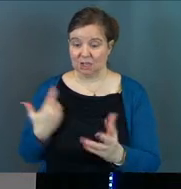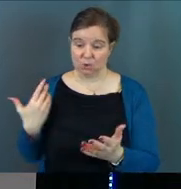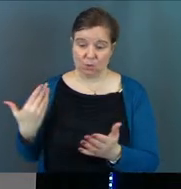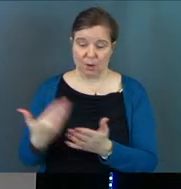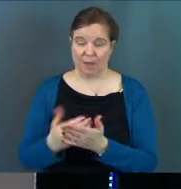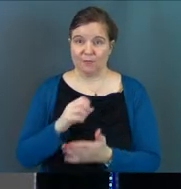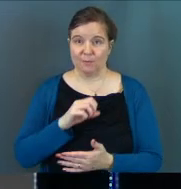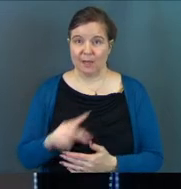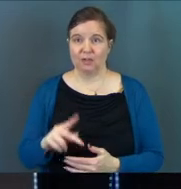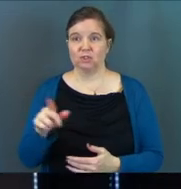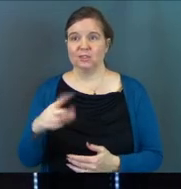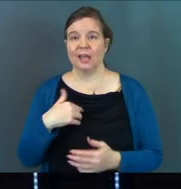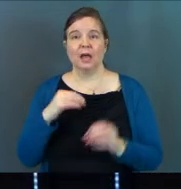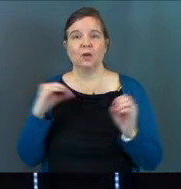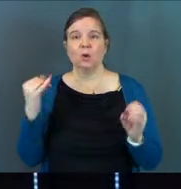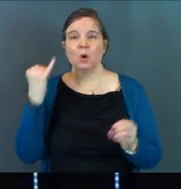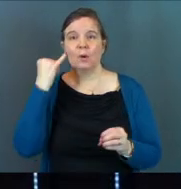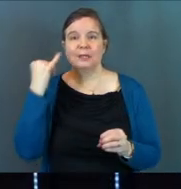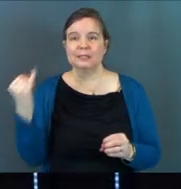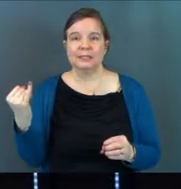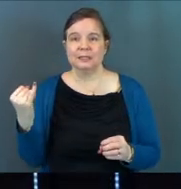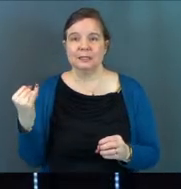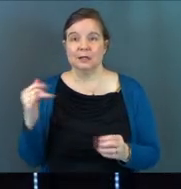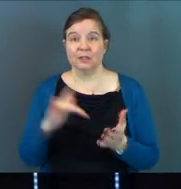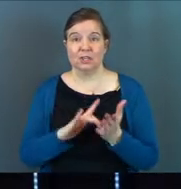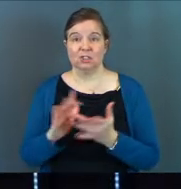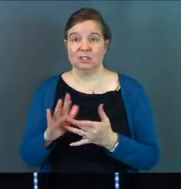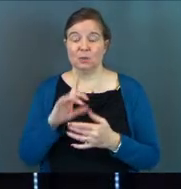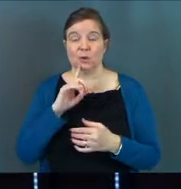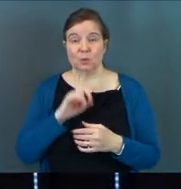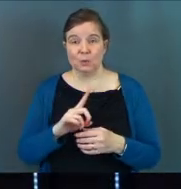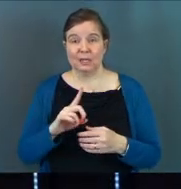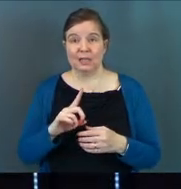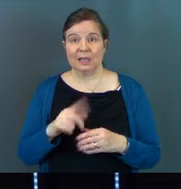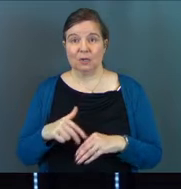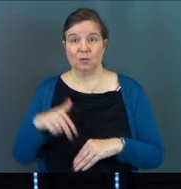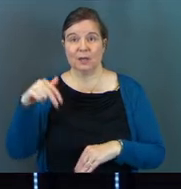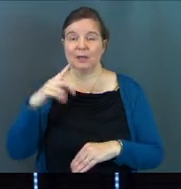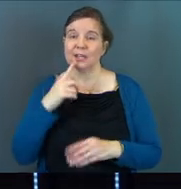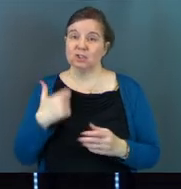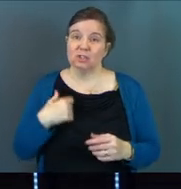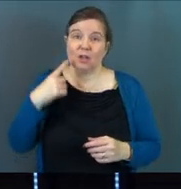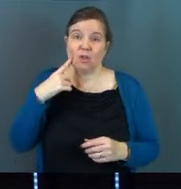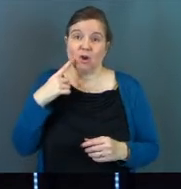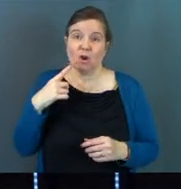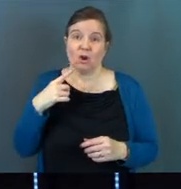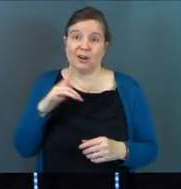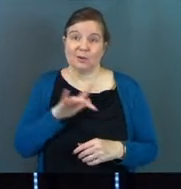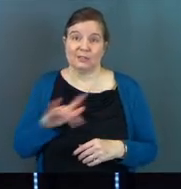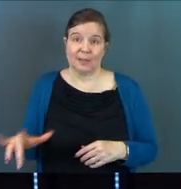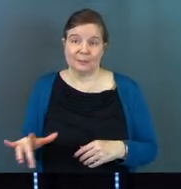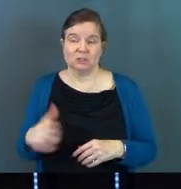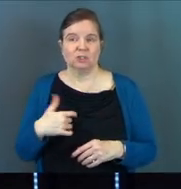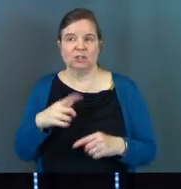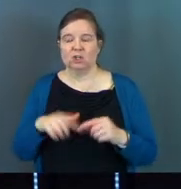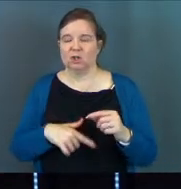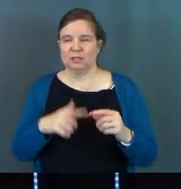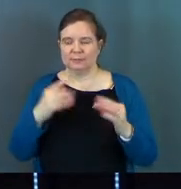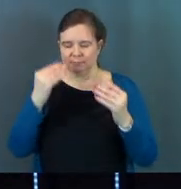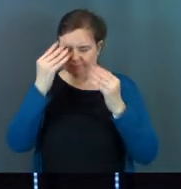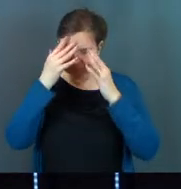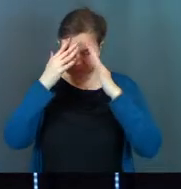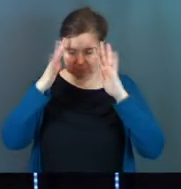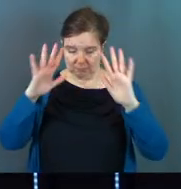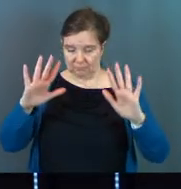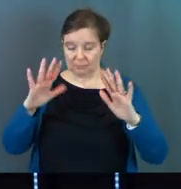got back, she had no idea that Jesus was really resurrected. Again, she just thought the tomb was empty. She couldn't put it